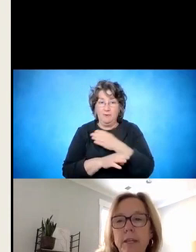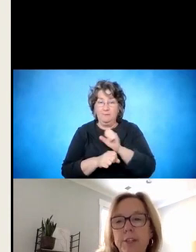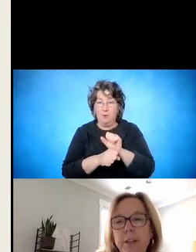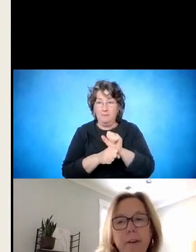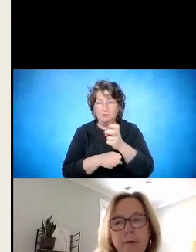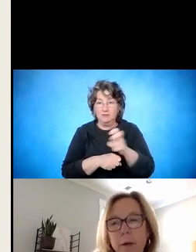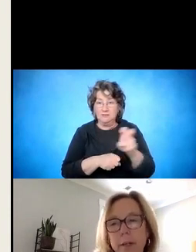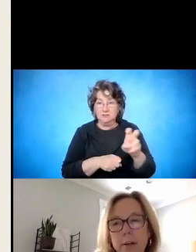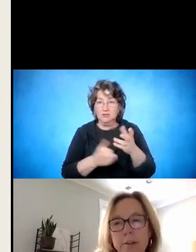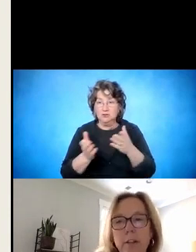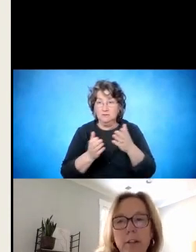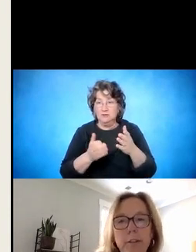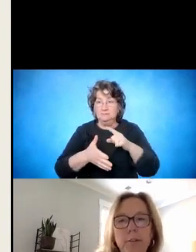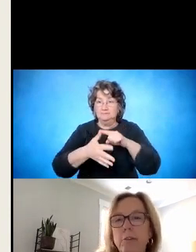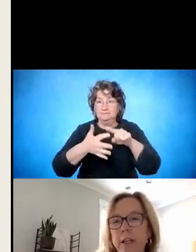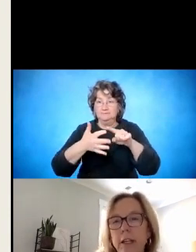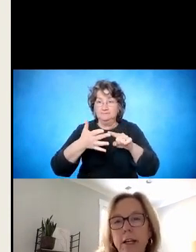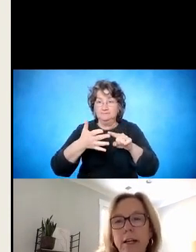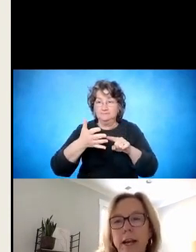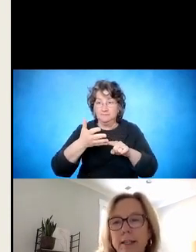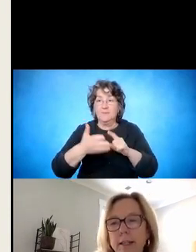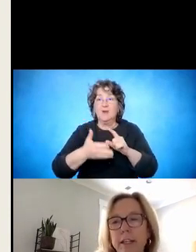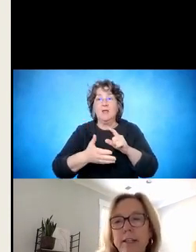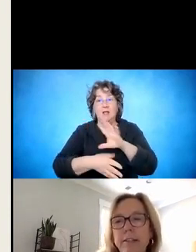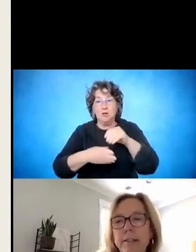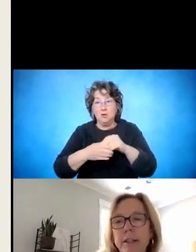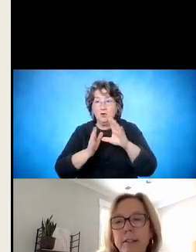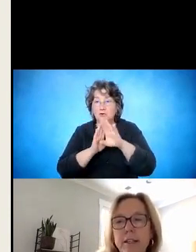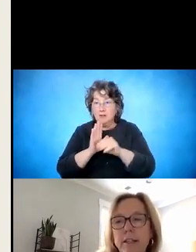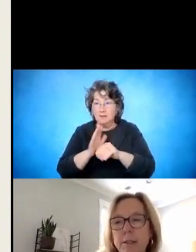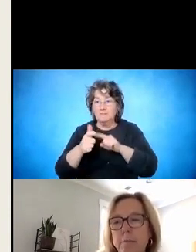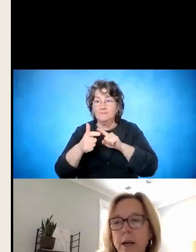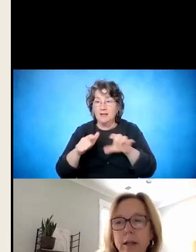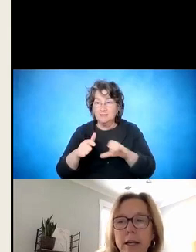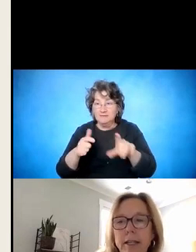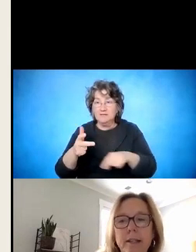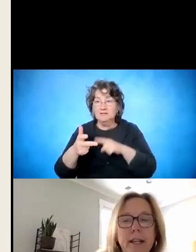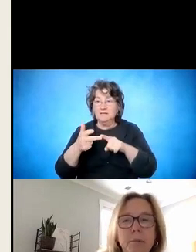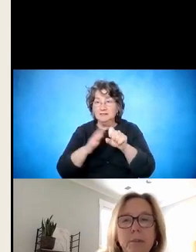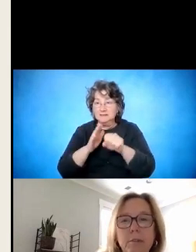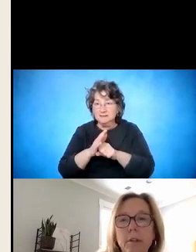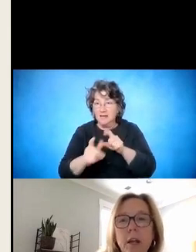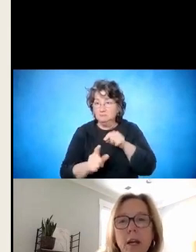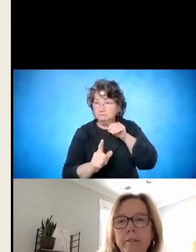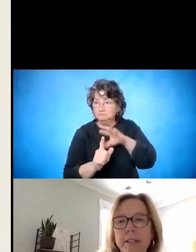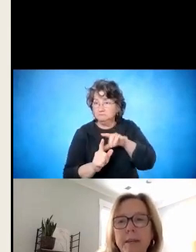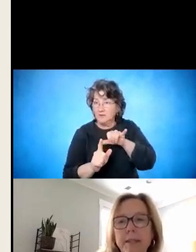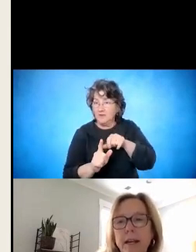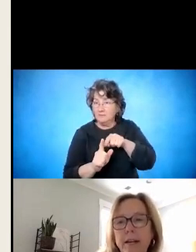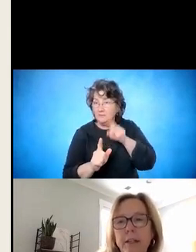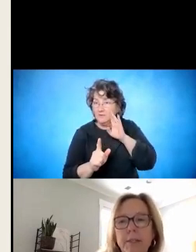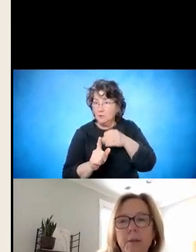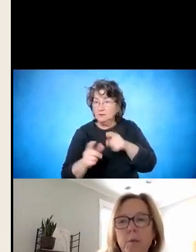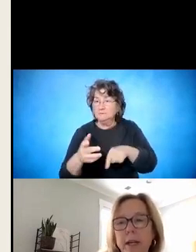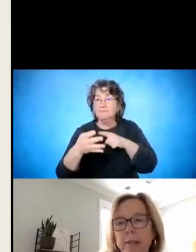Each of the five webinars include curricula, activities, state spotlights, example of expected